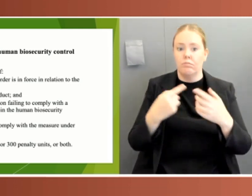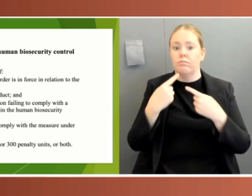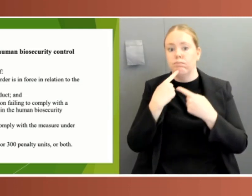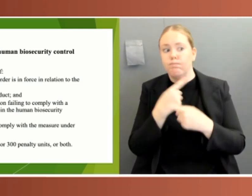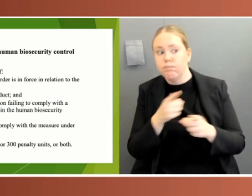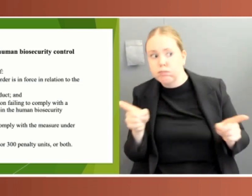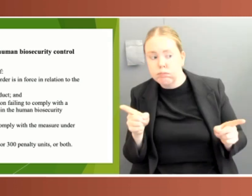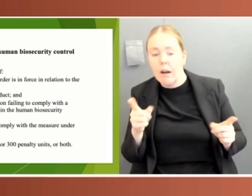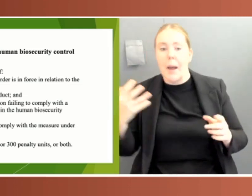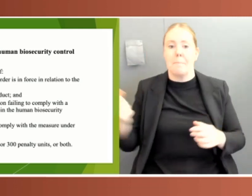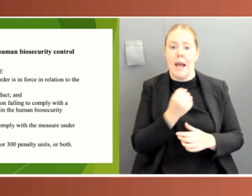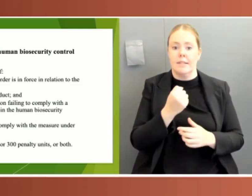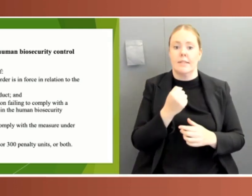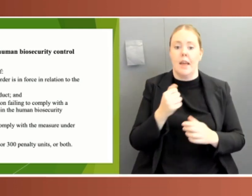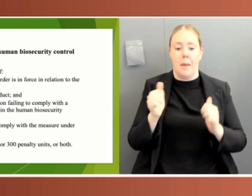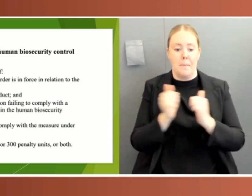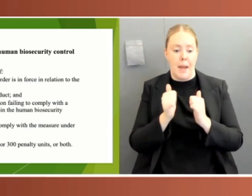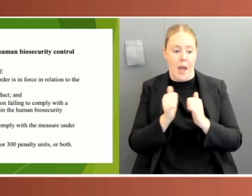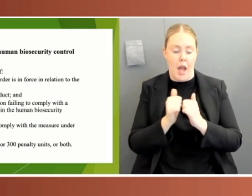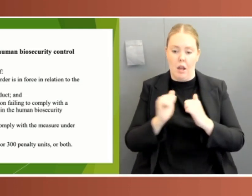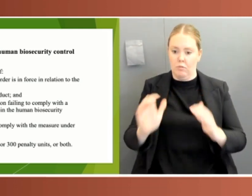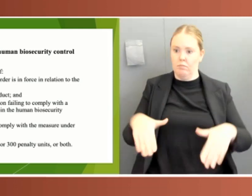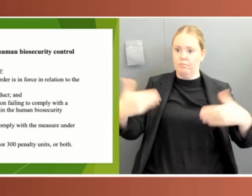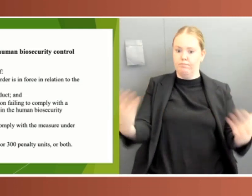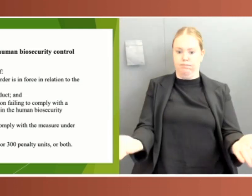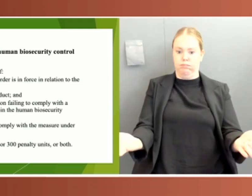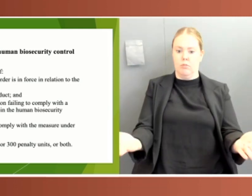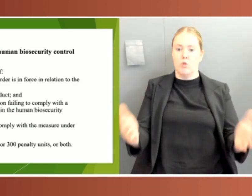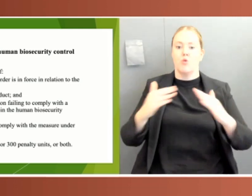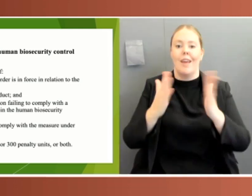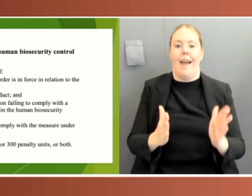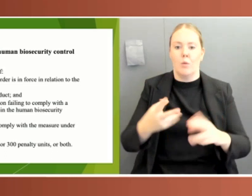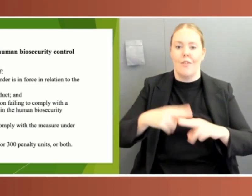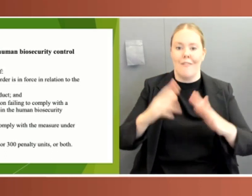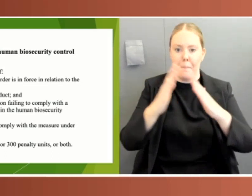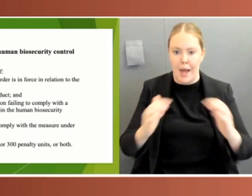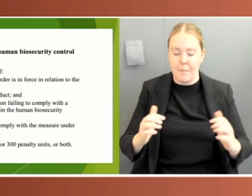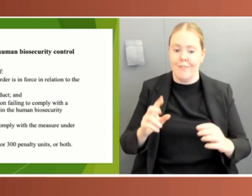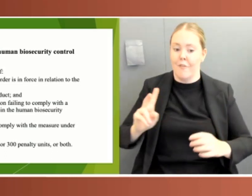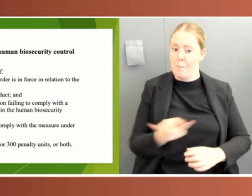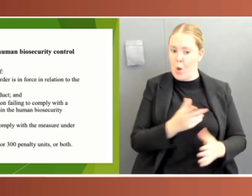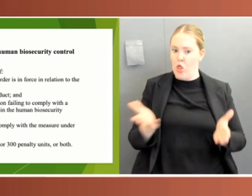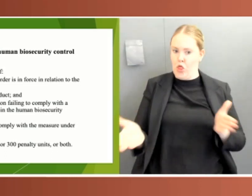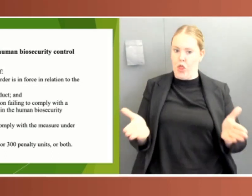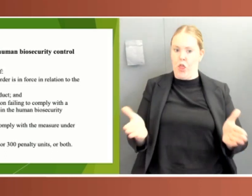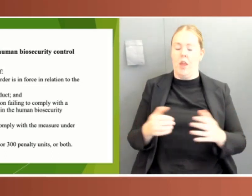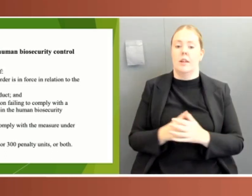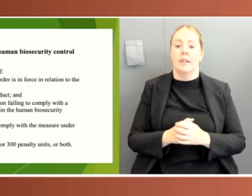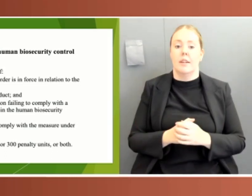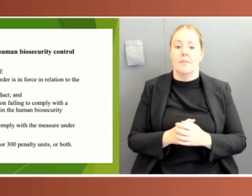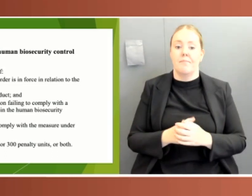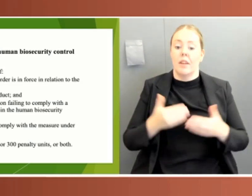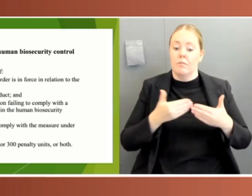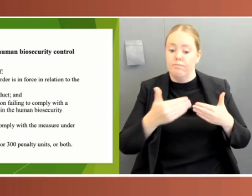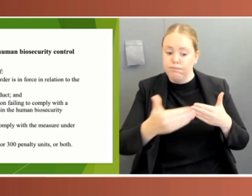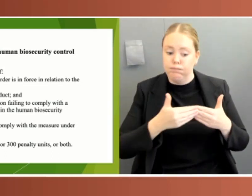tabled. However, this procedure can be modified and in many cases, some delegated instruments cannot be disallowed. They're exempt from disallowance.